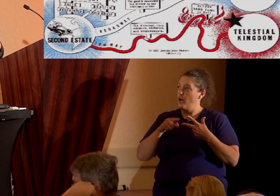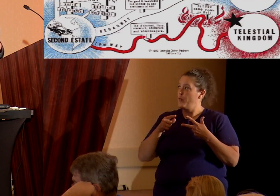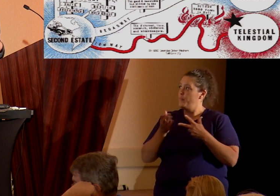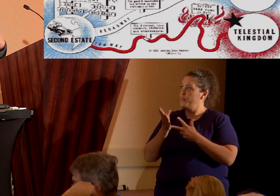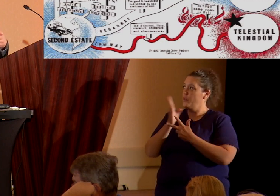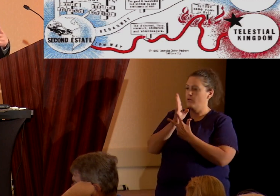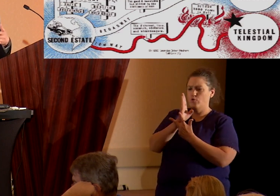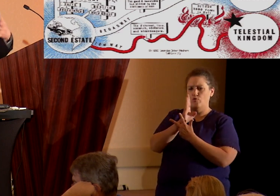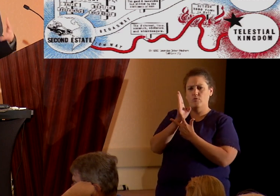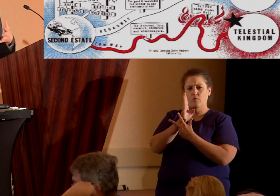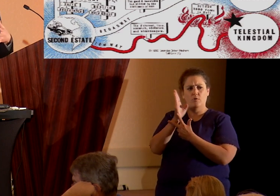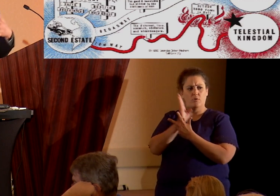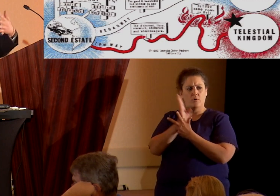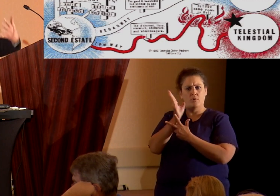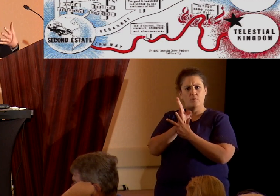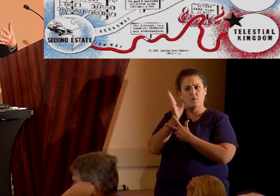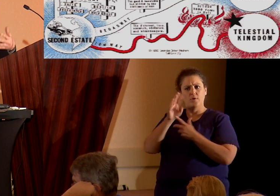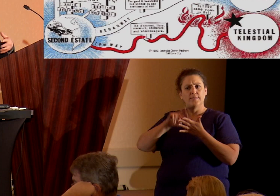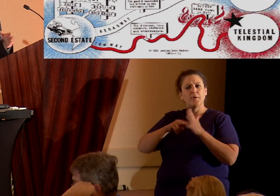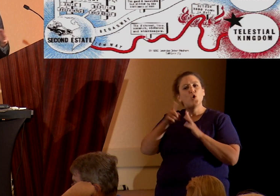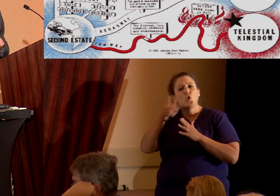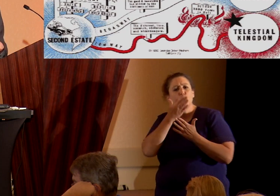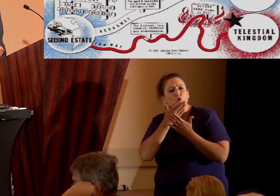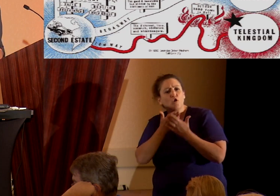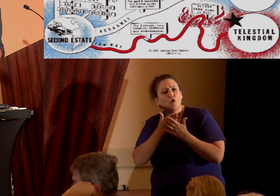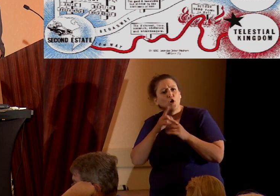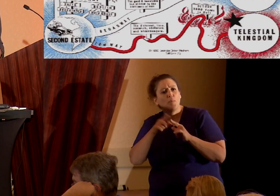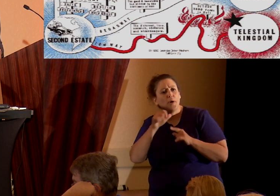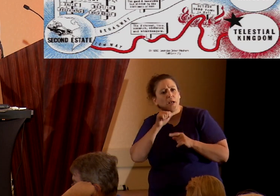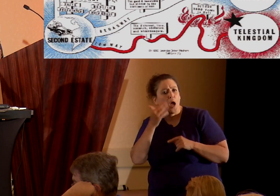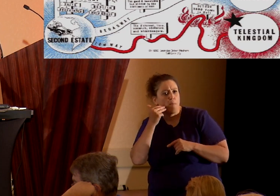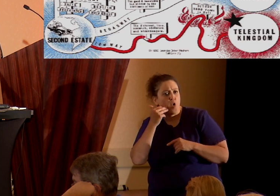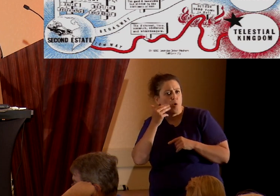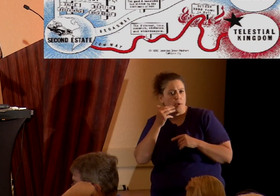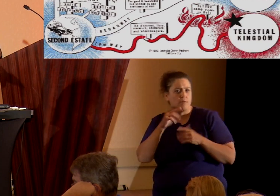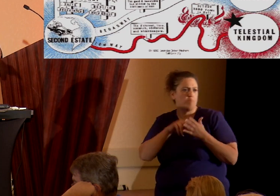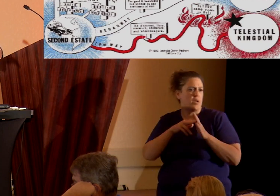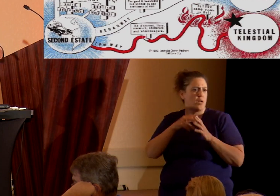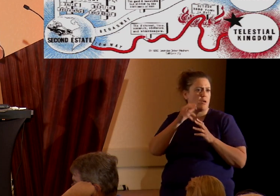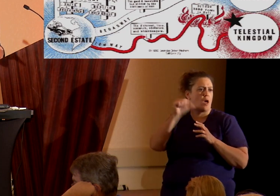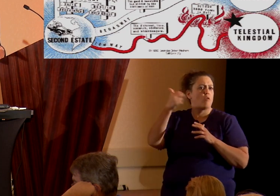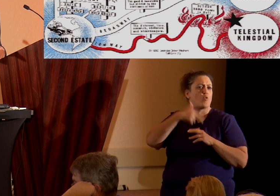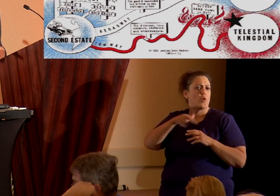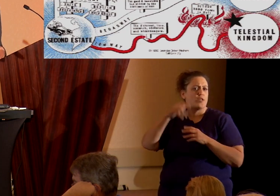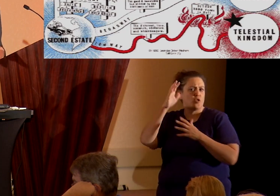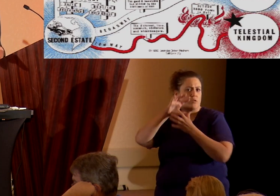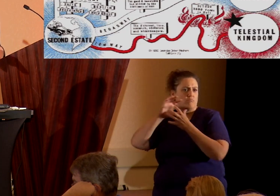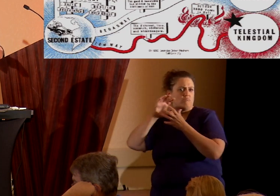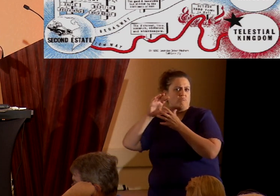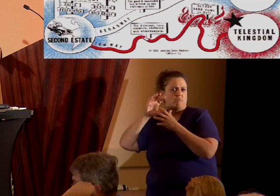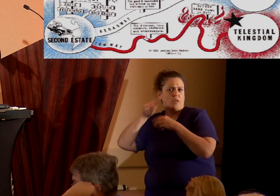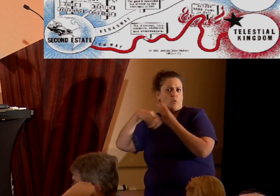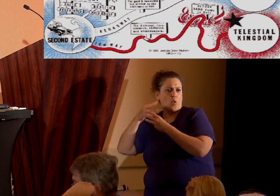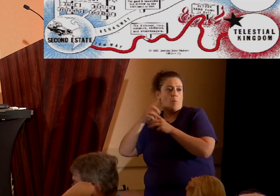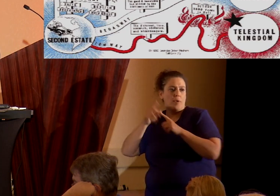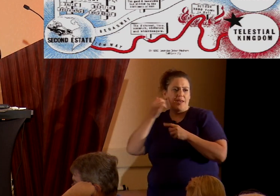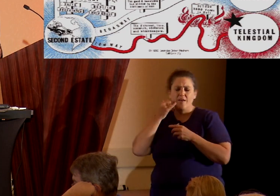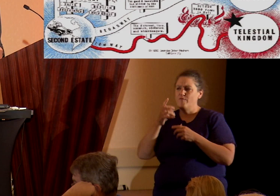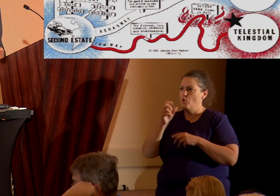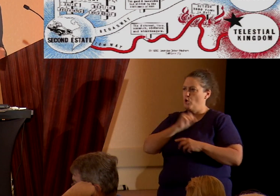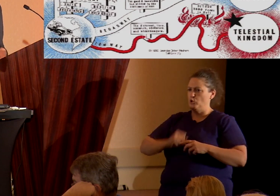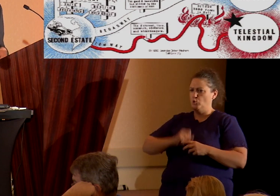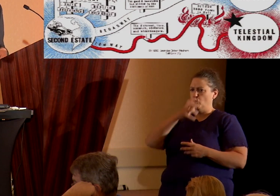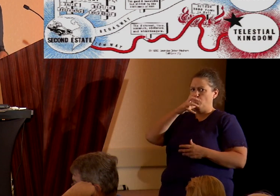is good if you were good but not Mormon, i.e. every other religion on the planet. But if you're like super Mormon, super good, you get to go to the